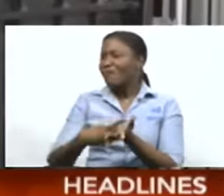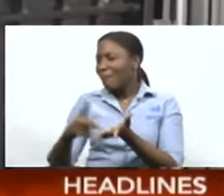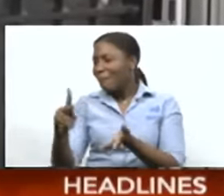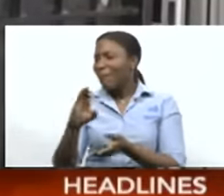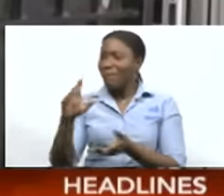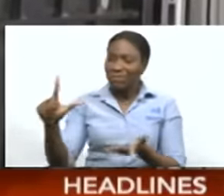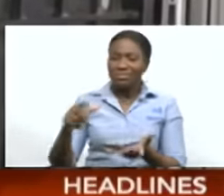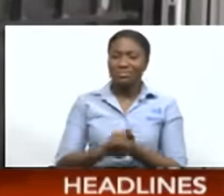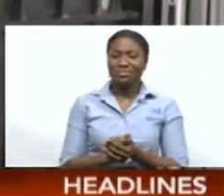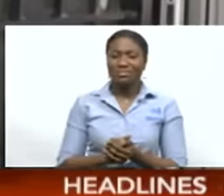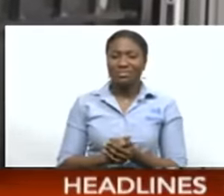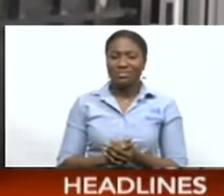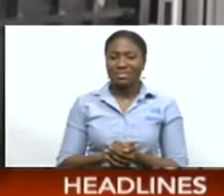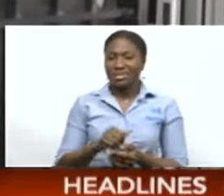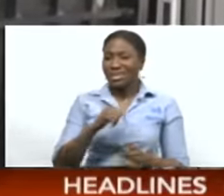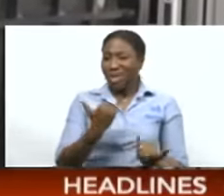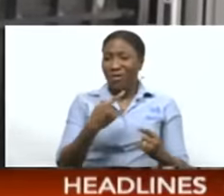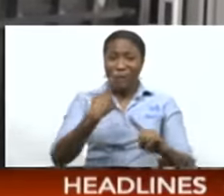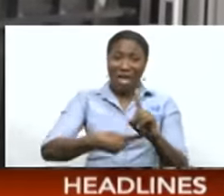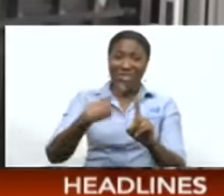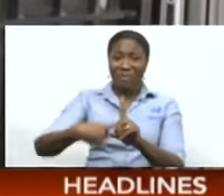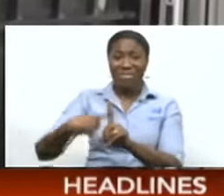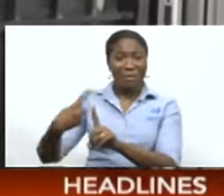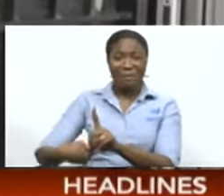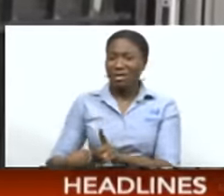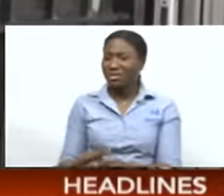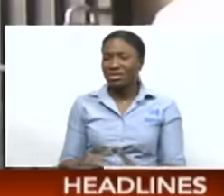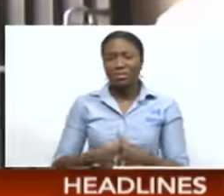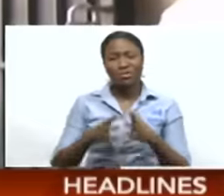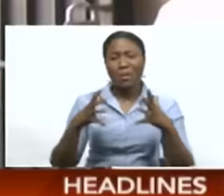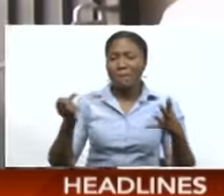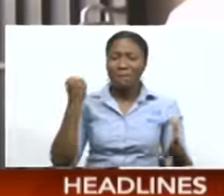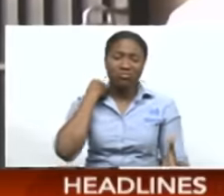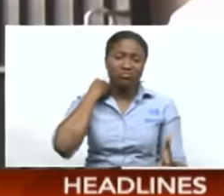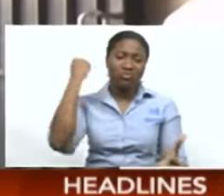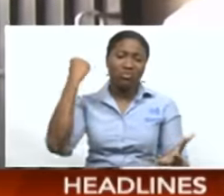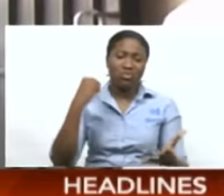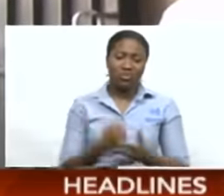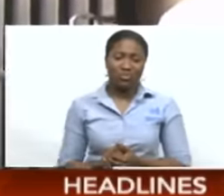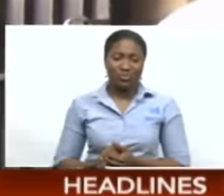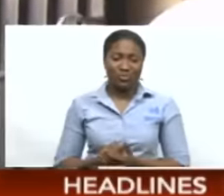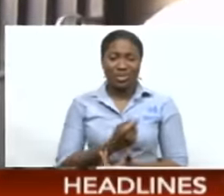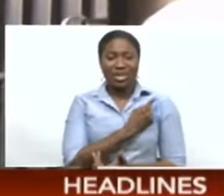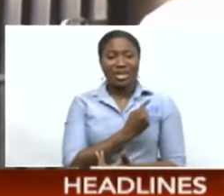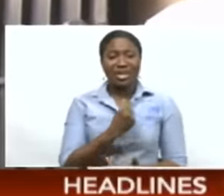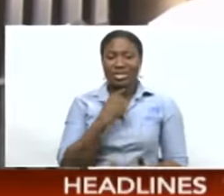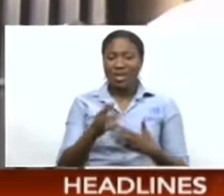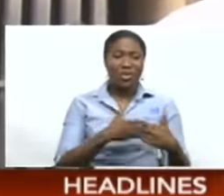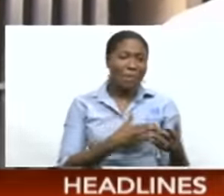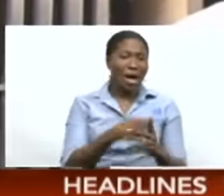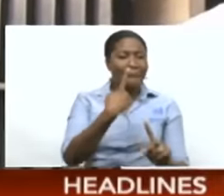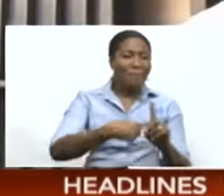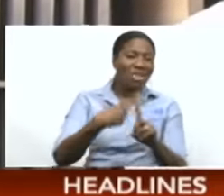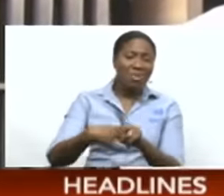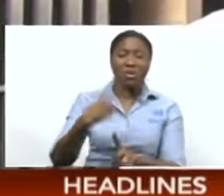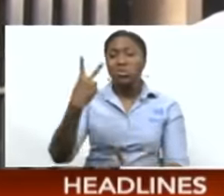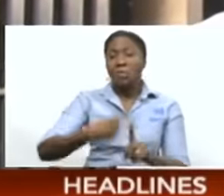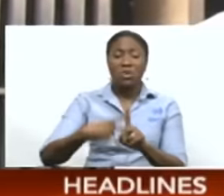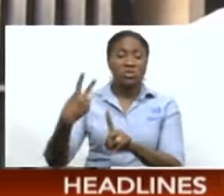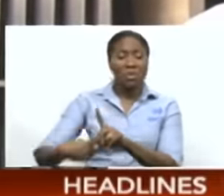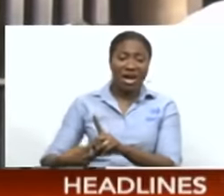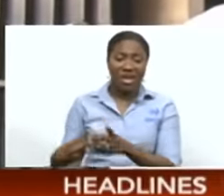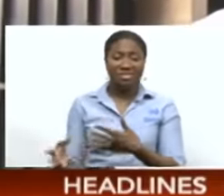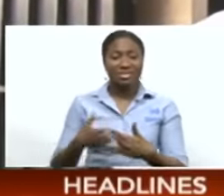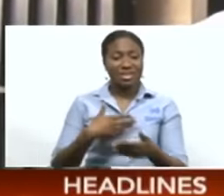to pay. already worked out. For it to be every month, yeah, it's just too much of an hassle. It doesn't matter, monthly, bimonthly, and then